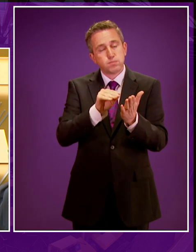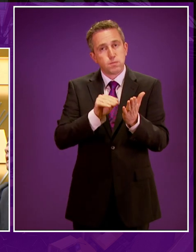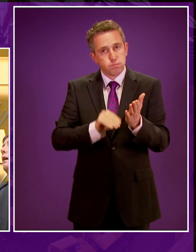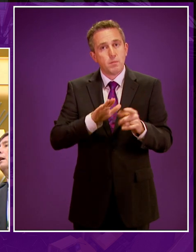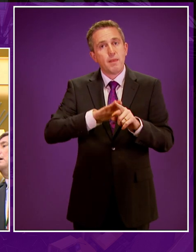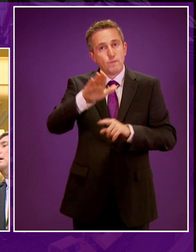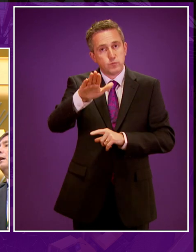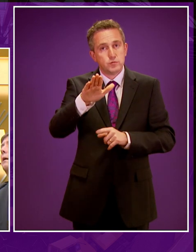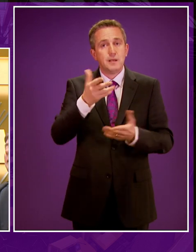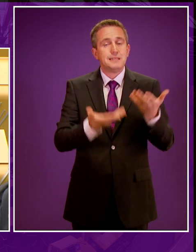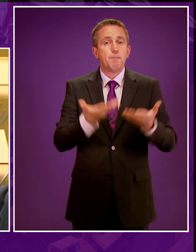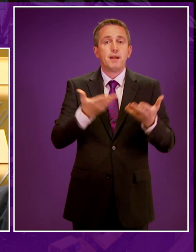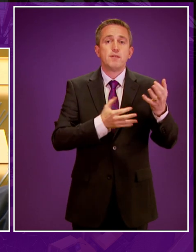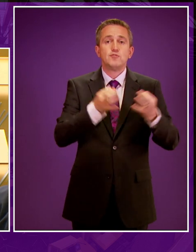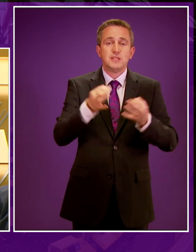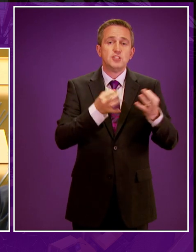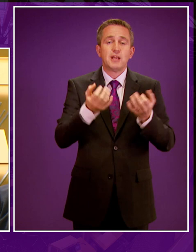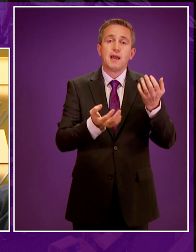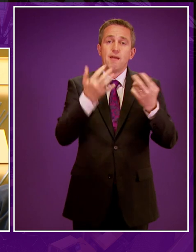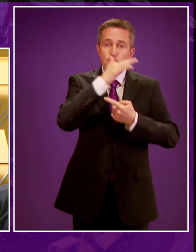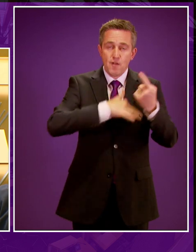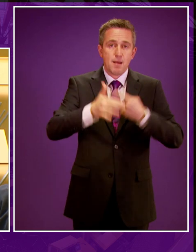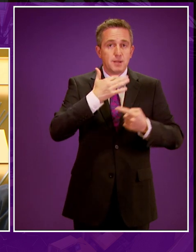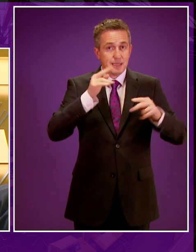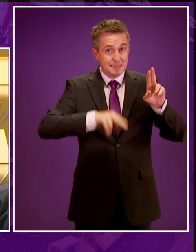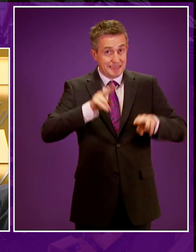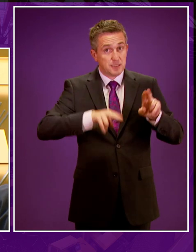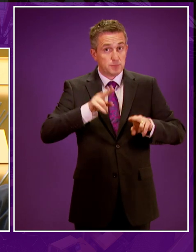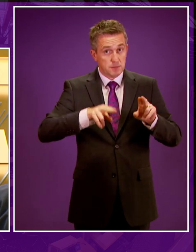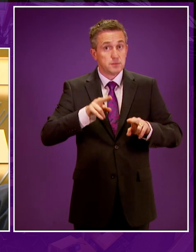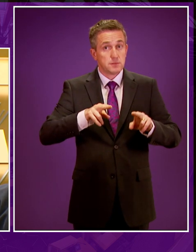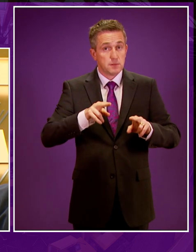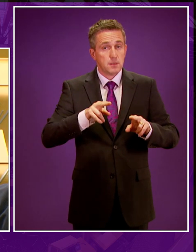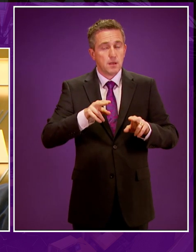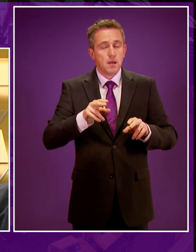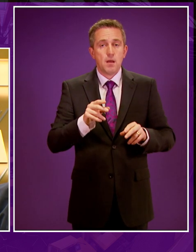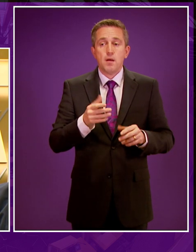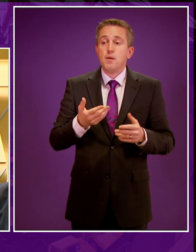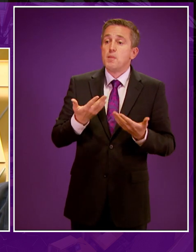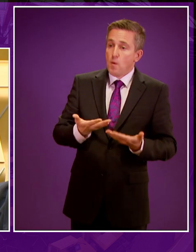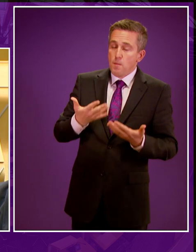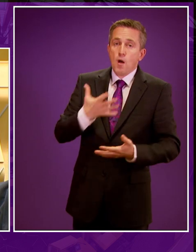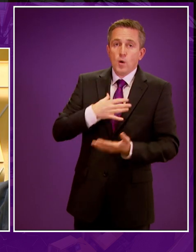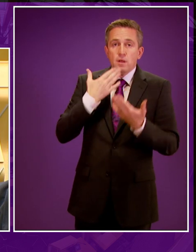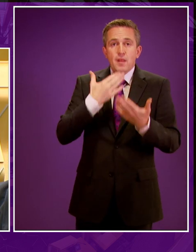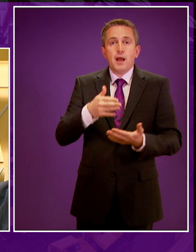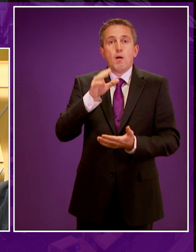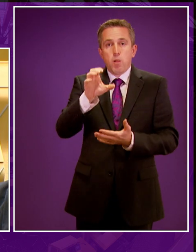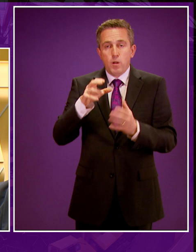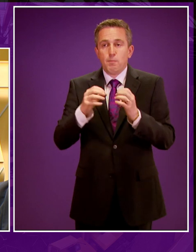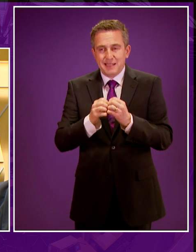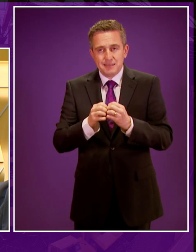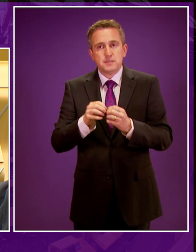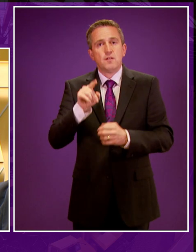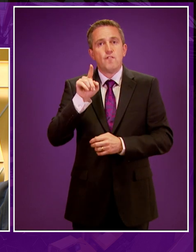position. Subject to the Strategic Environmental Assessment, we will take steps to enshrine this position in the National Planning Framework. But I want to thank Claudia Beamish for her courtesy